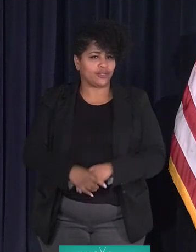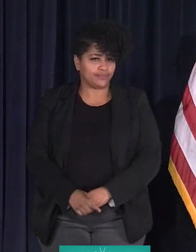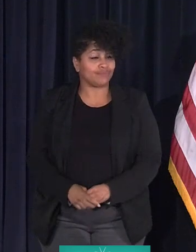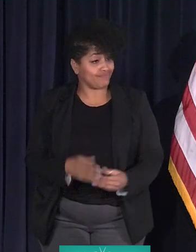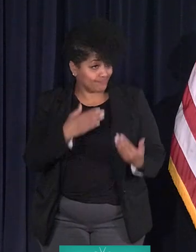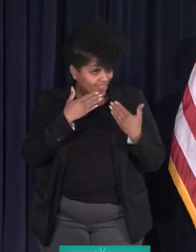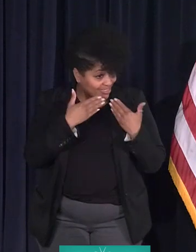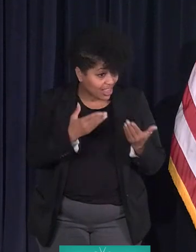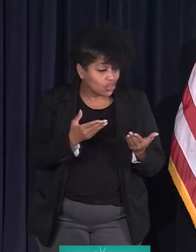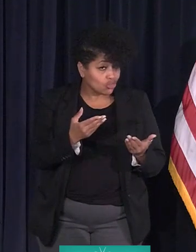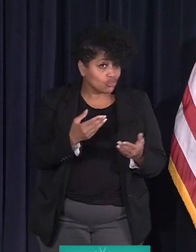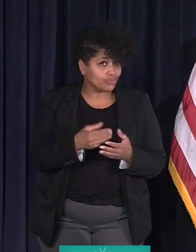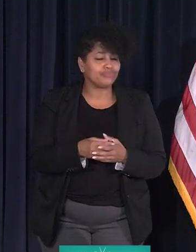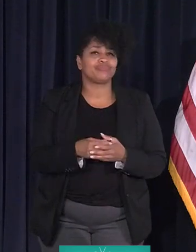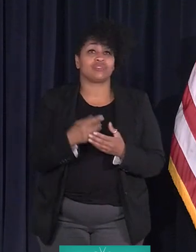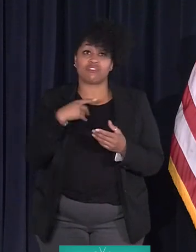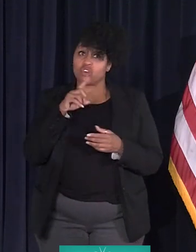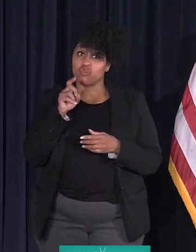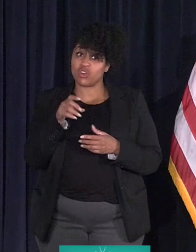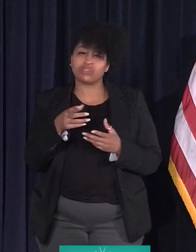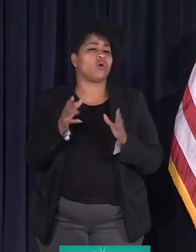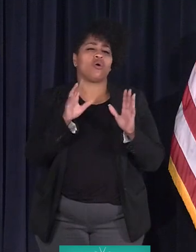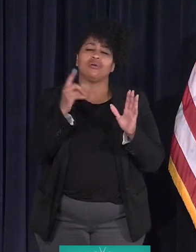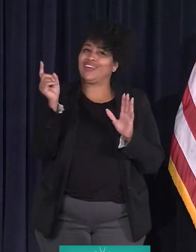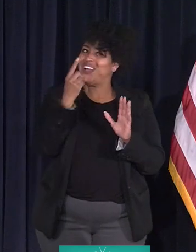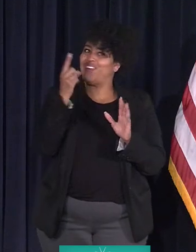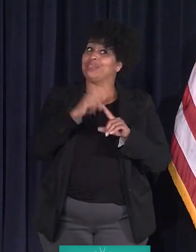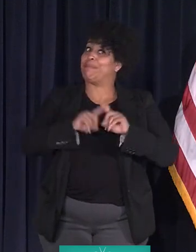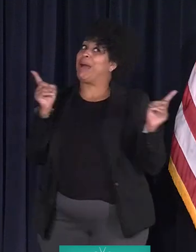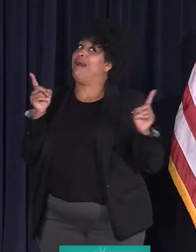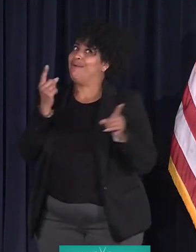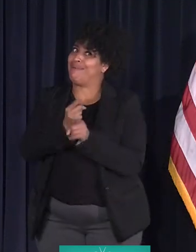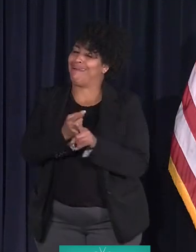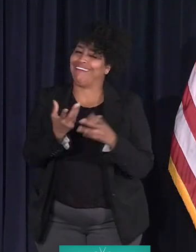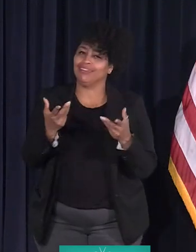Thank you. Do have a question? I want to. Okay, there's always a but. Go ahead.